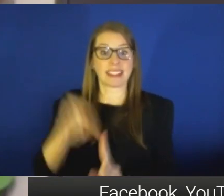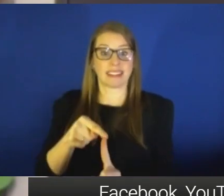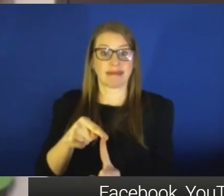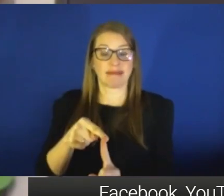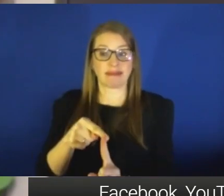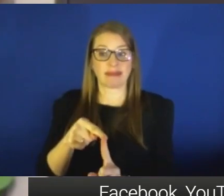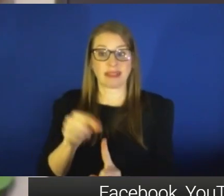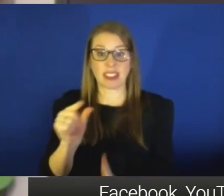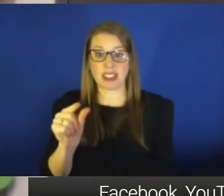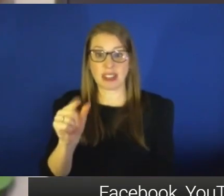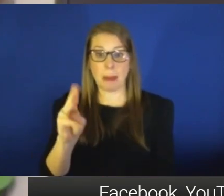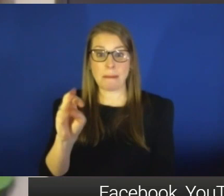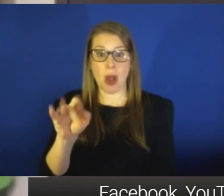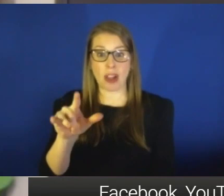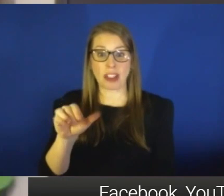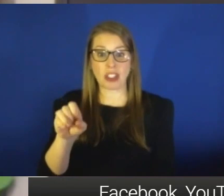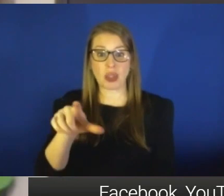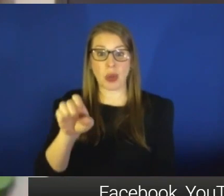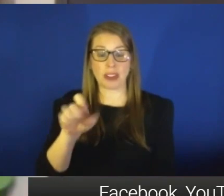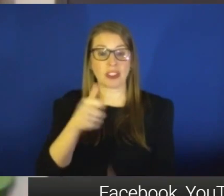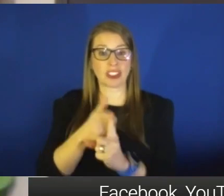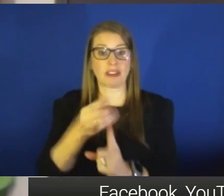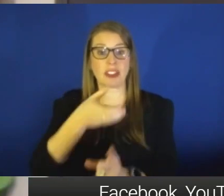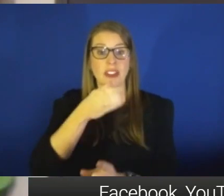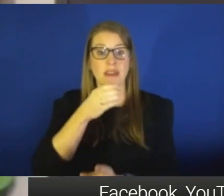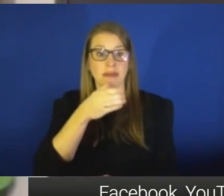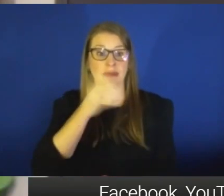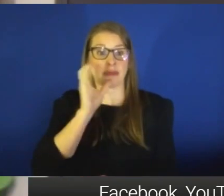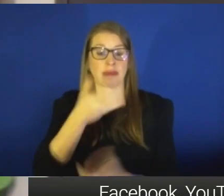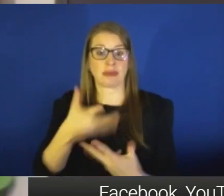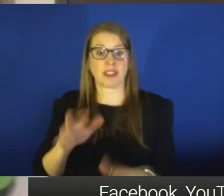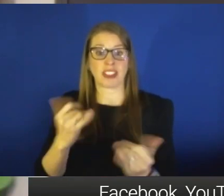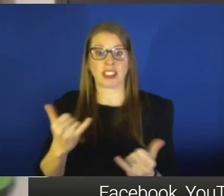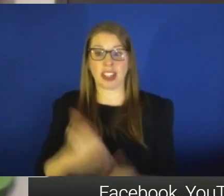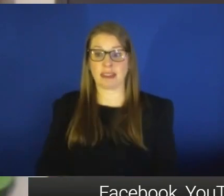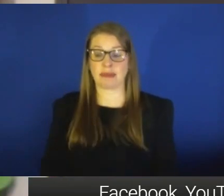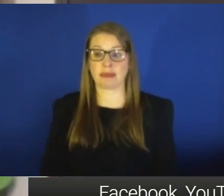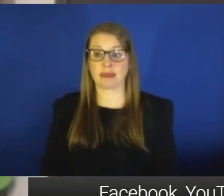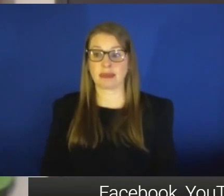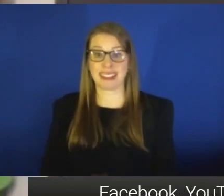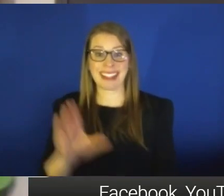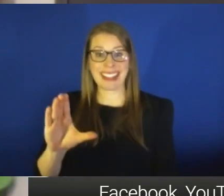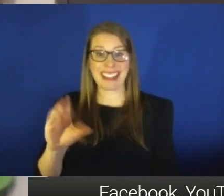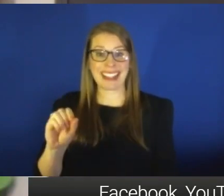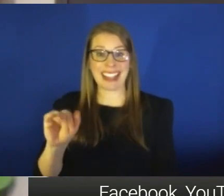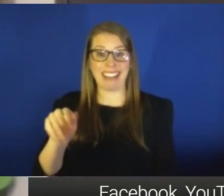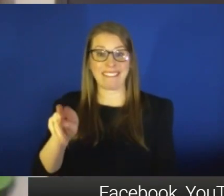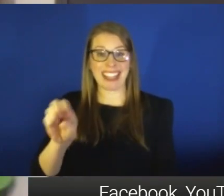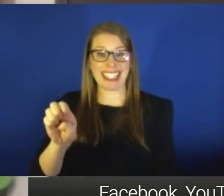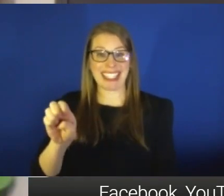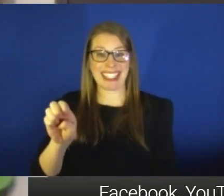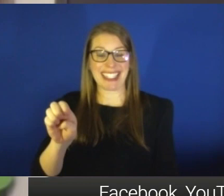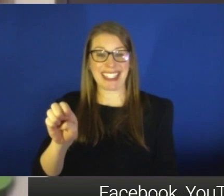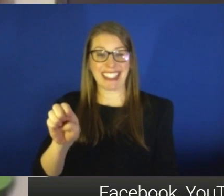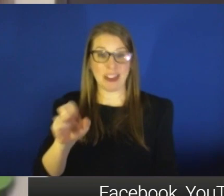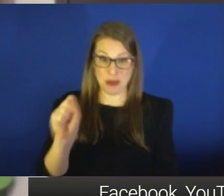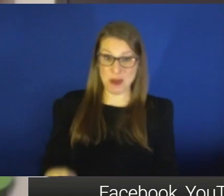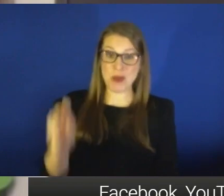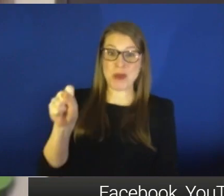a small molecule that I bet you've consumed today. What's that? Caffeine. Oh, yes. Lots